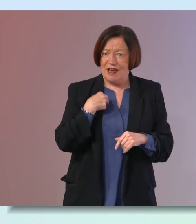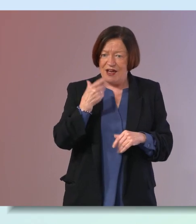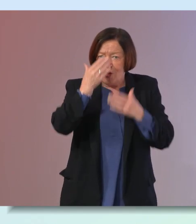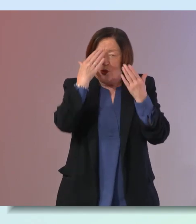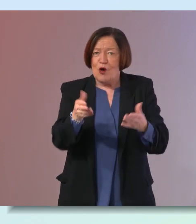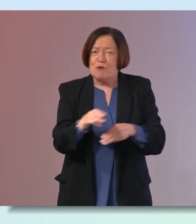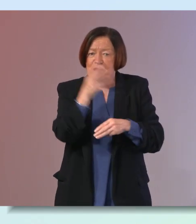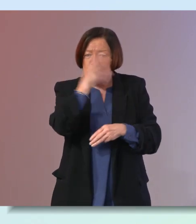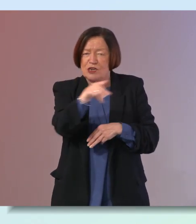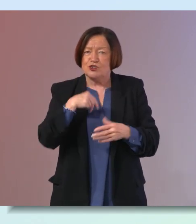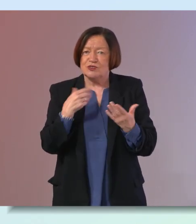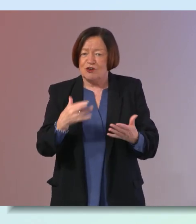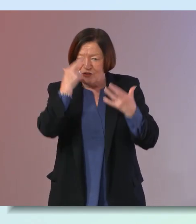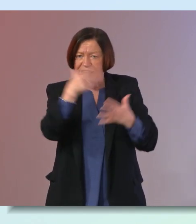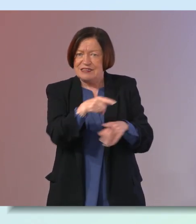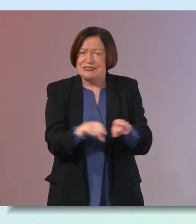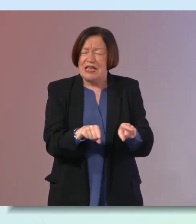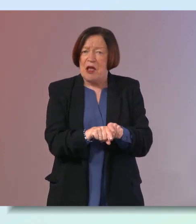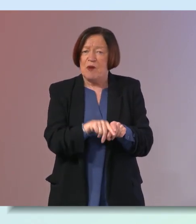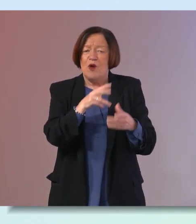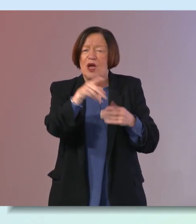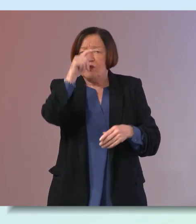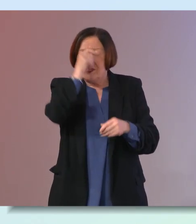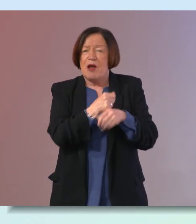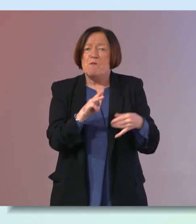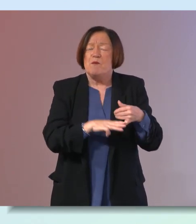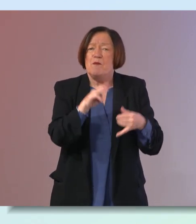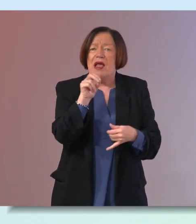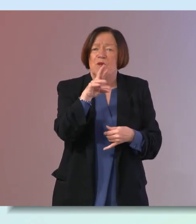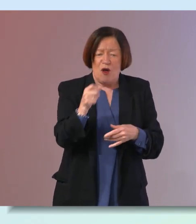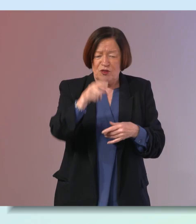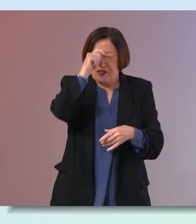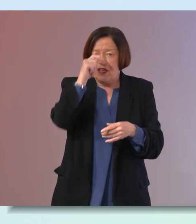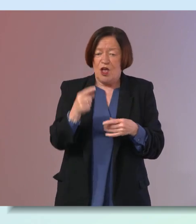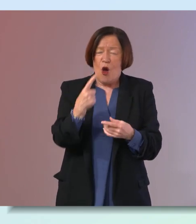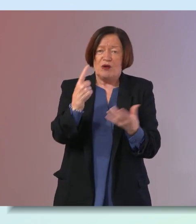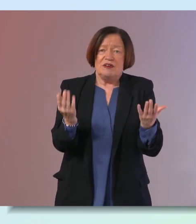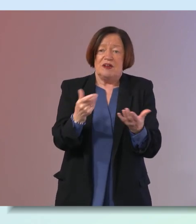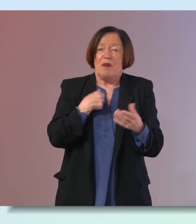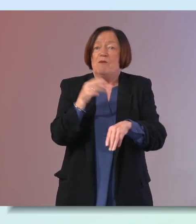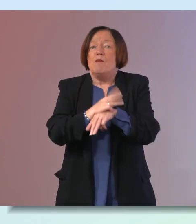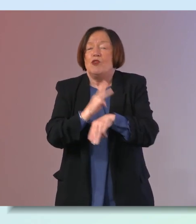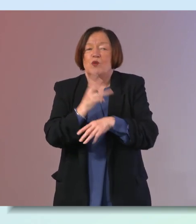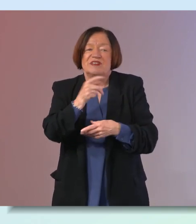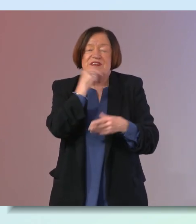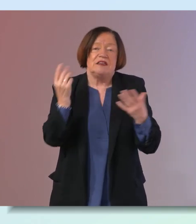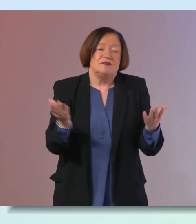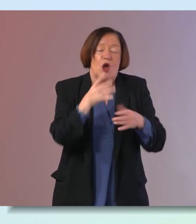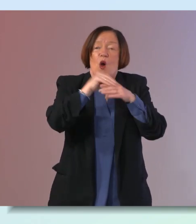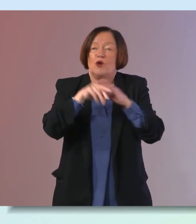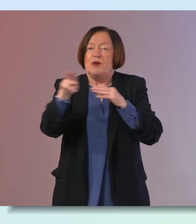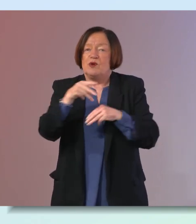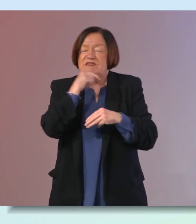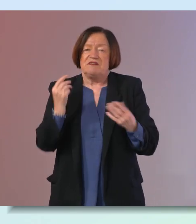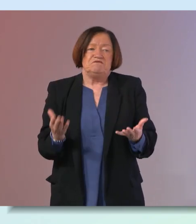watching us today realize that either because when you think of menopause for years the only symptom like say my mother would have said or you know older people would have